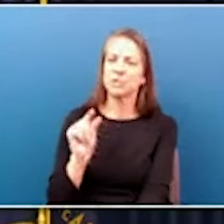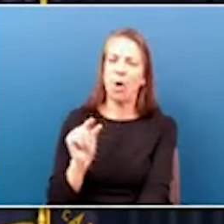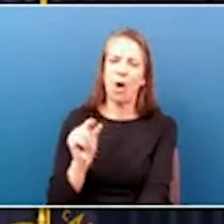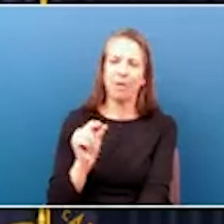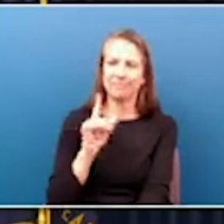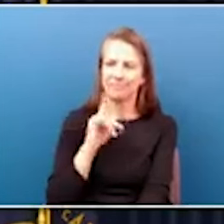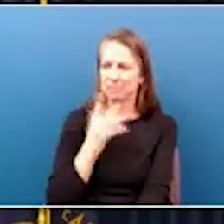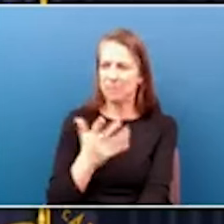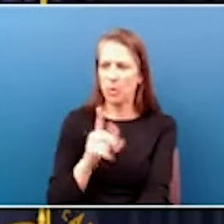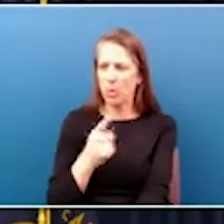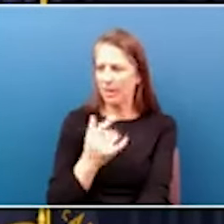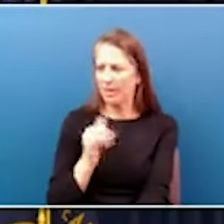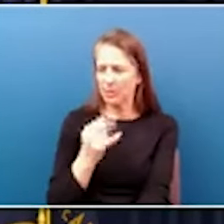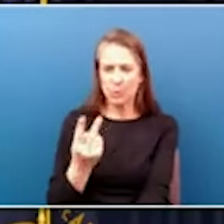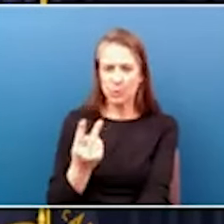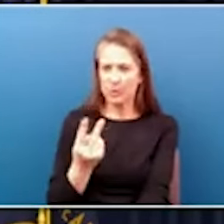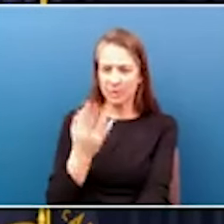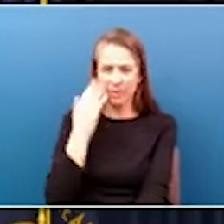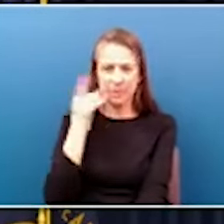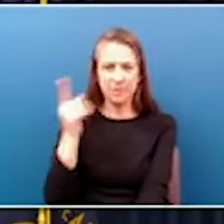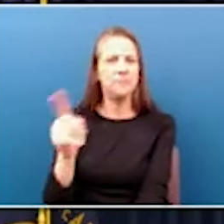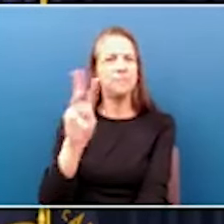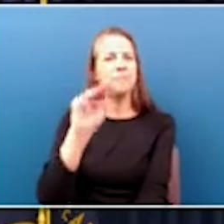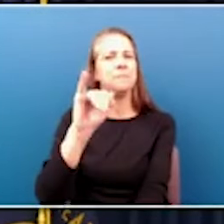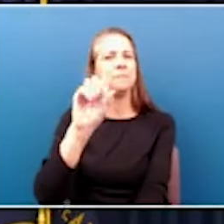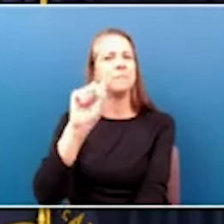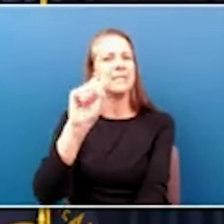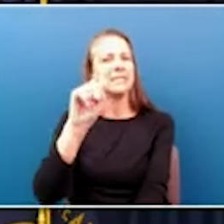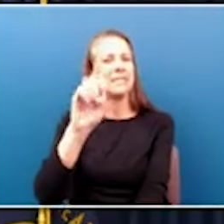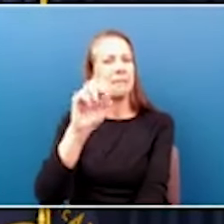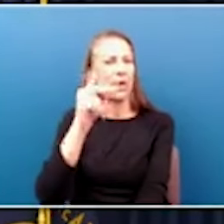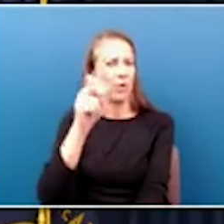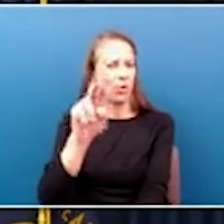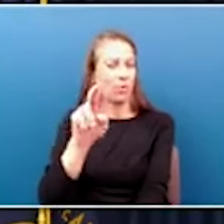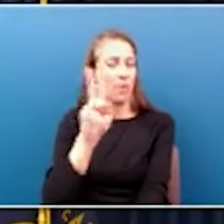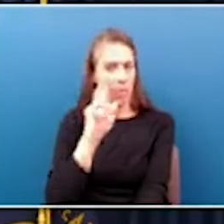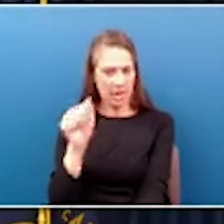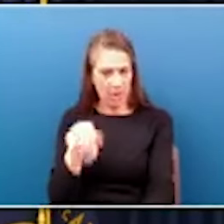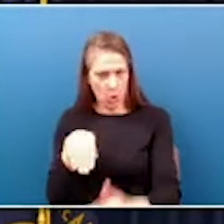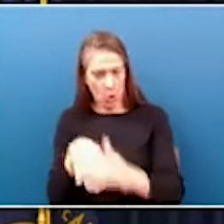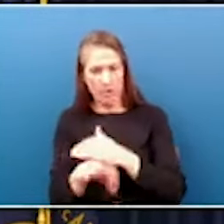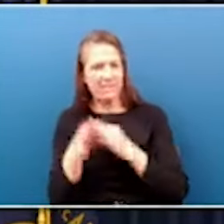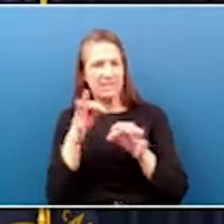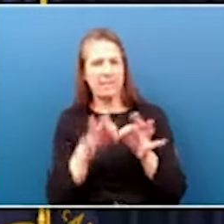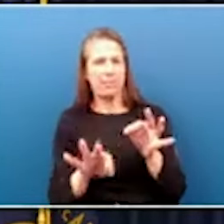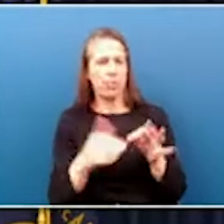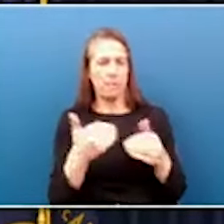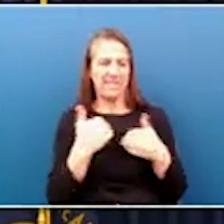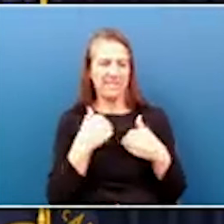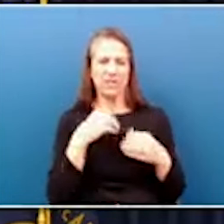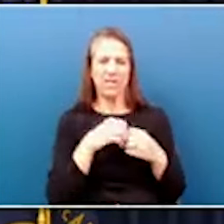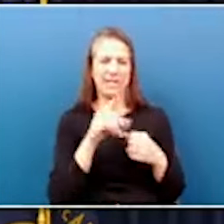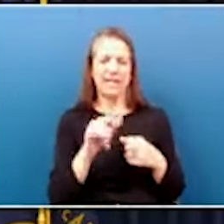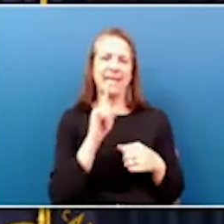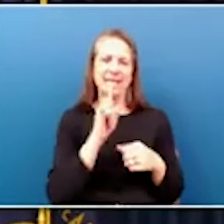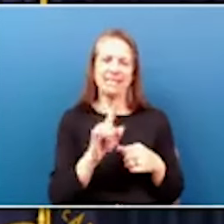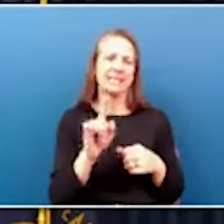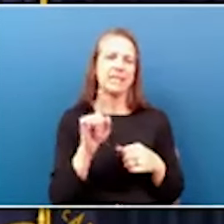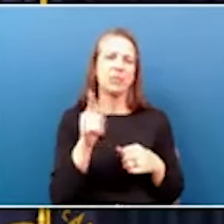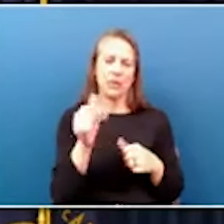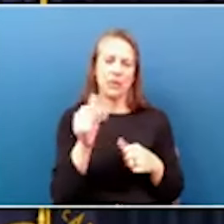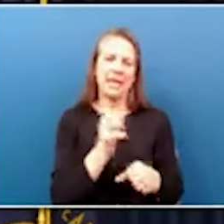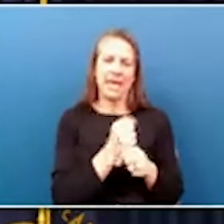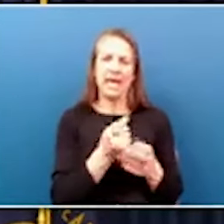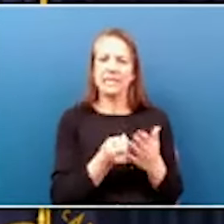only even be a couple because they're misdemeanors. And so people can go in, simple possession in Kentucky is a misdemeanor and you can get it expunged.